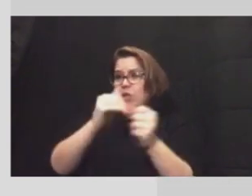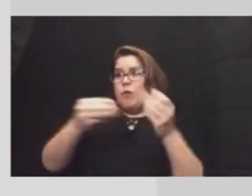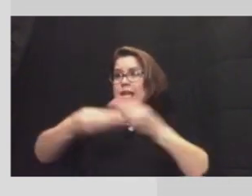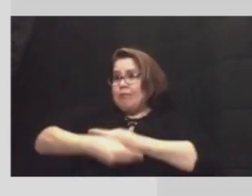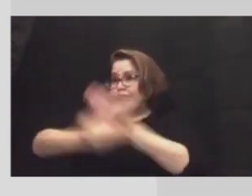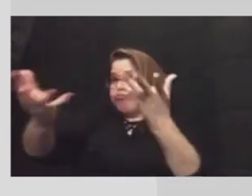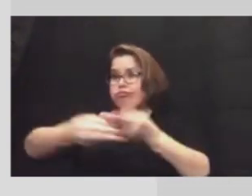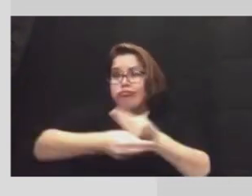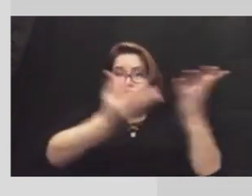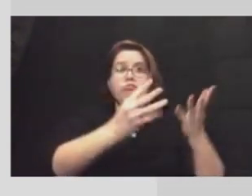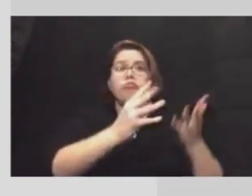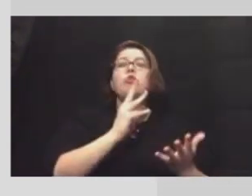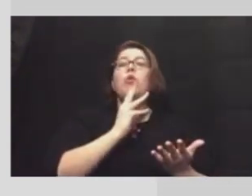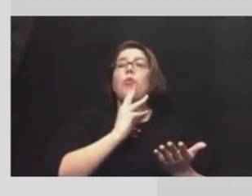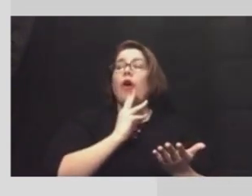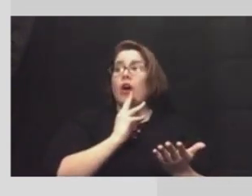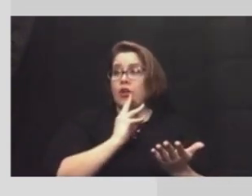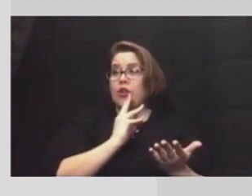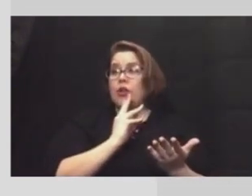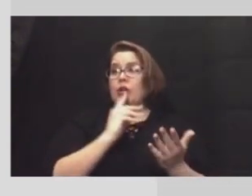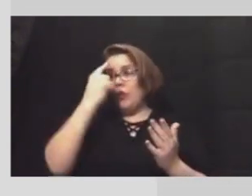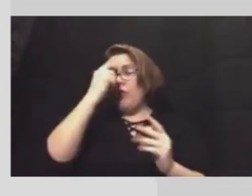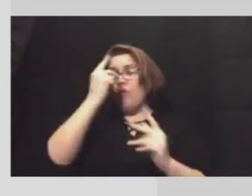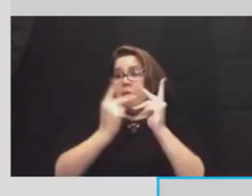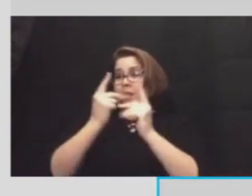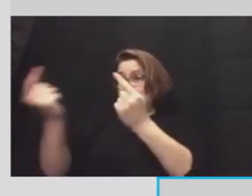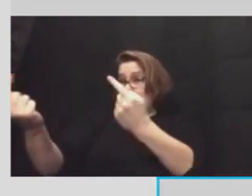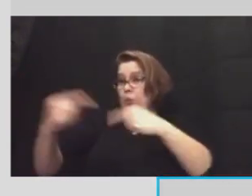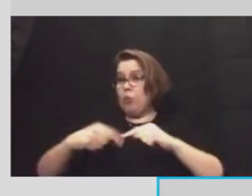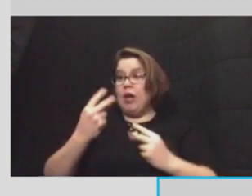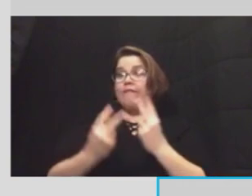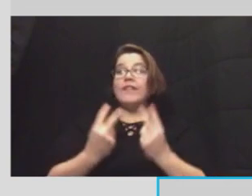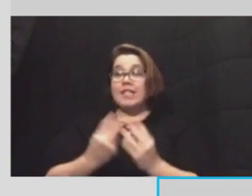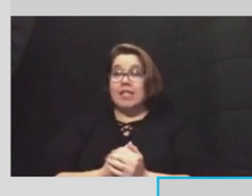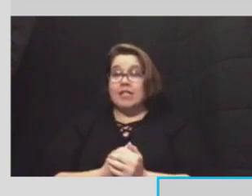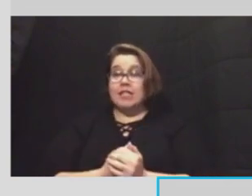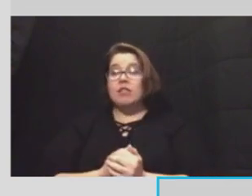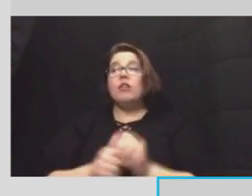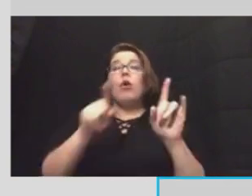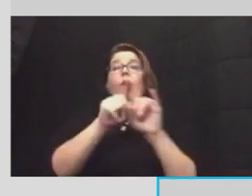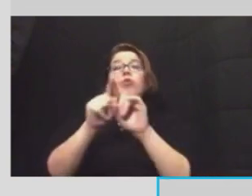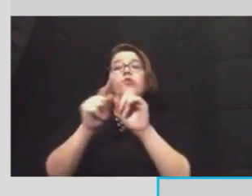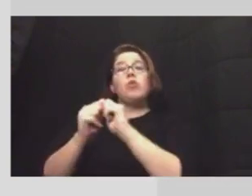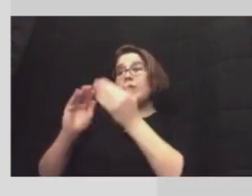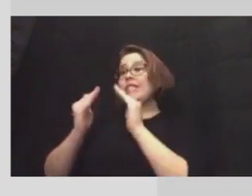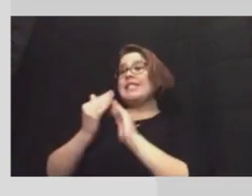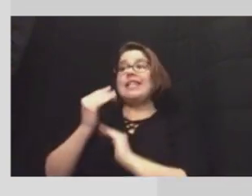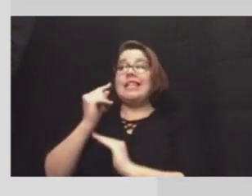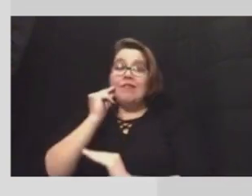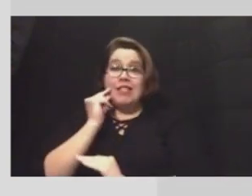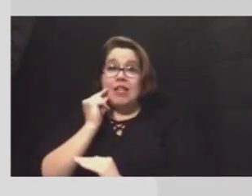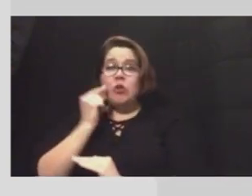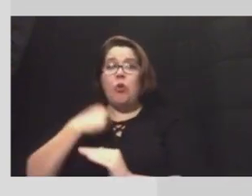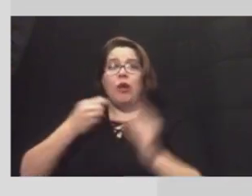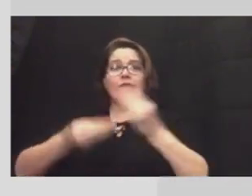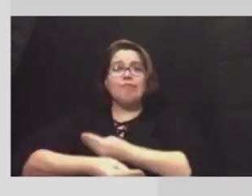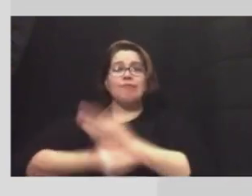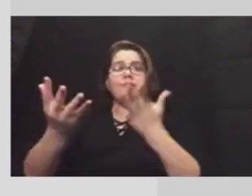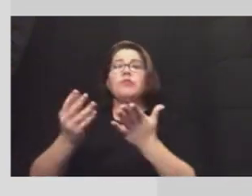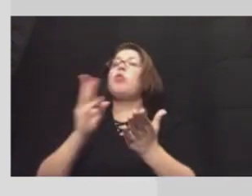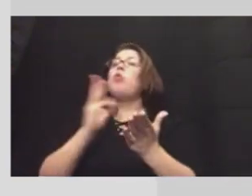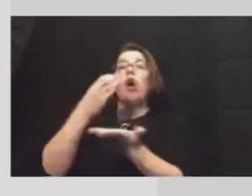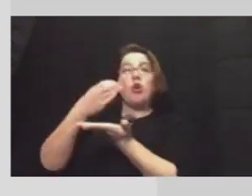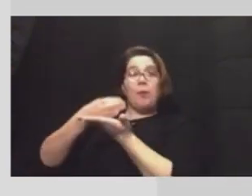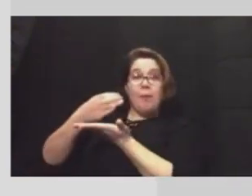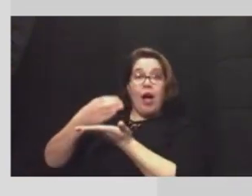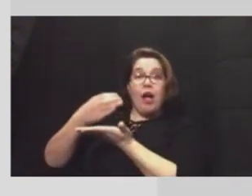distribute water to people that come to these centers. In conjunction with the city of San Antonio we are distributing also bottled water